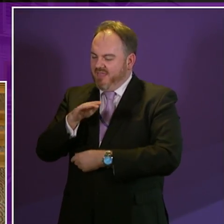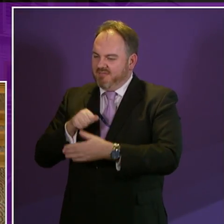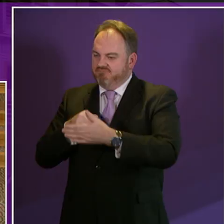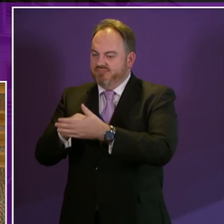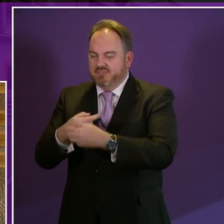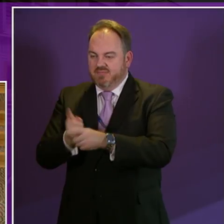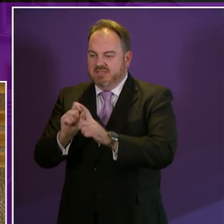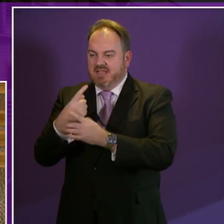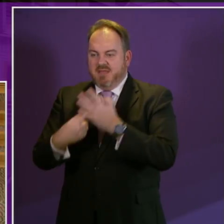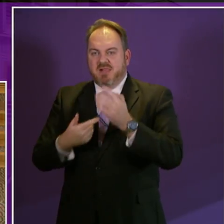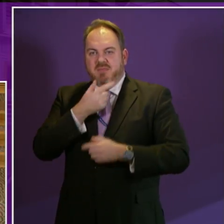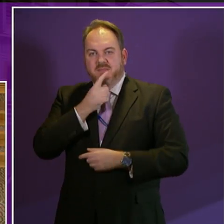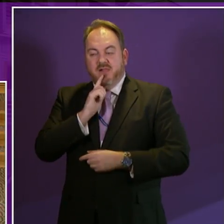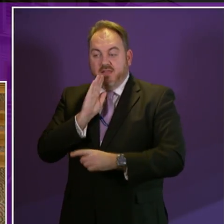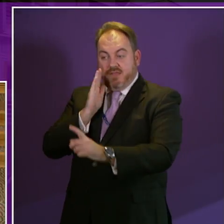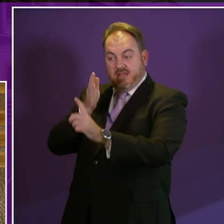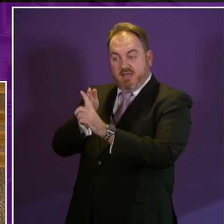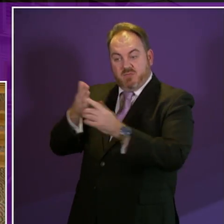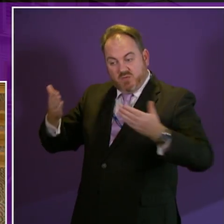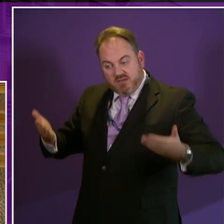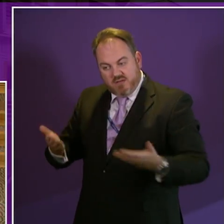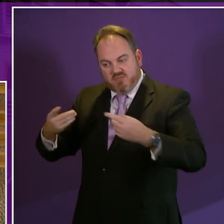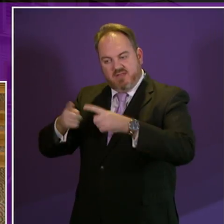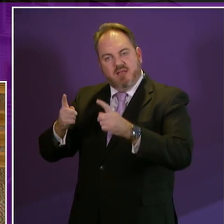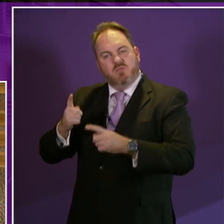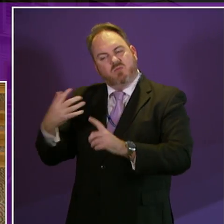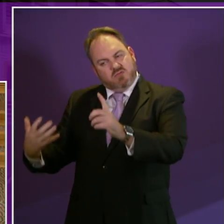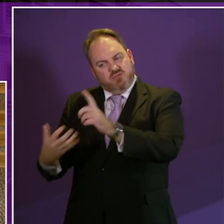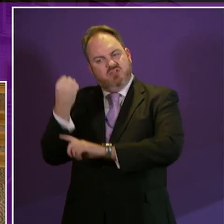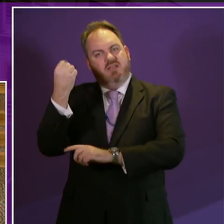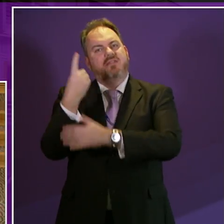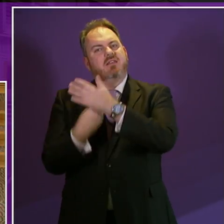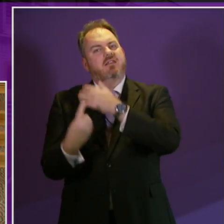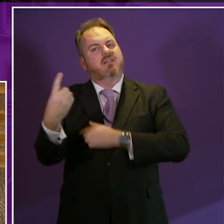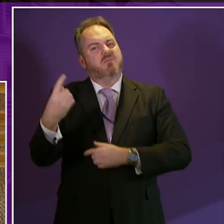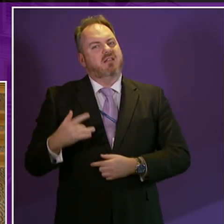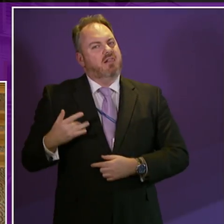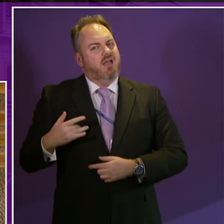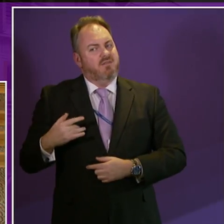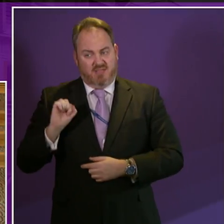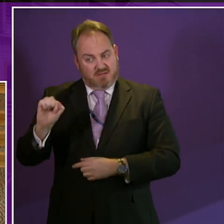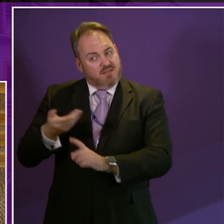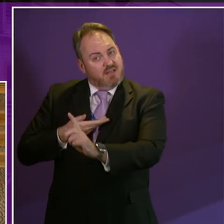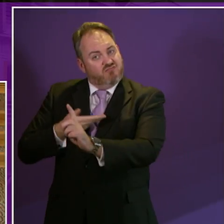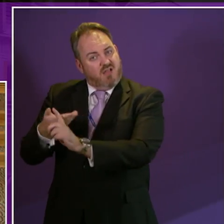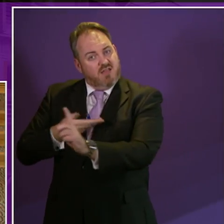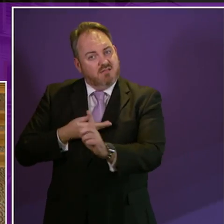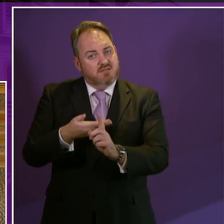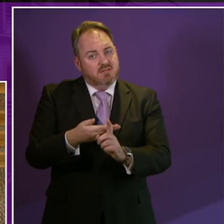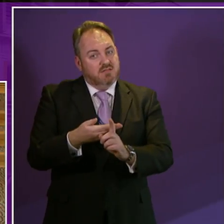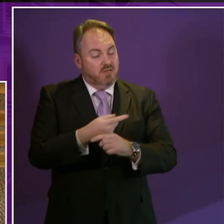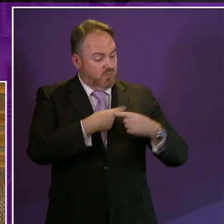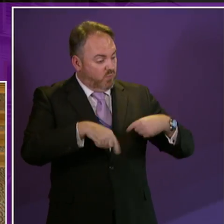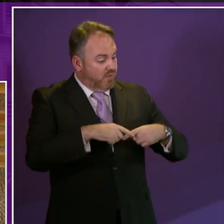barriers to living the independent life that every disabled person has a right to are barriers that we, who are not disabled,